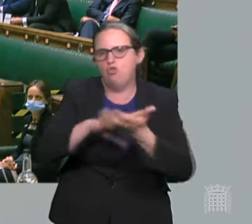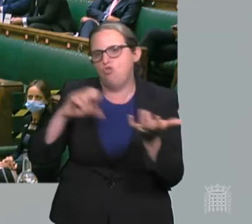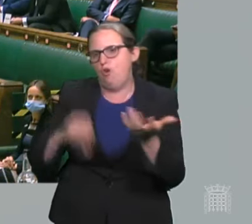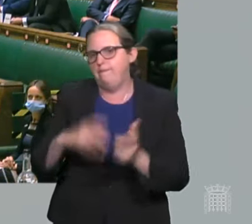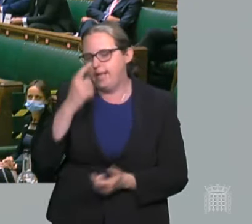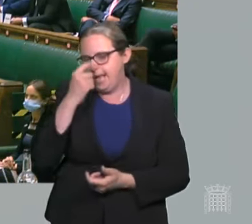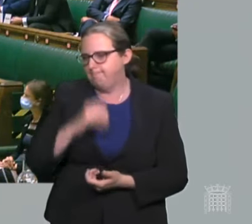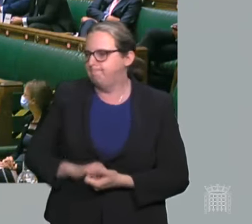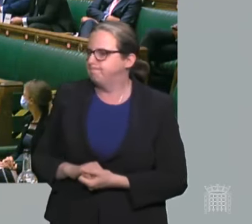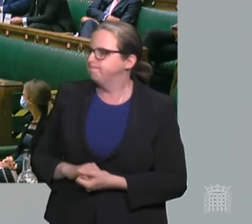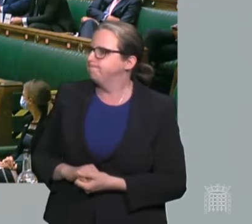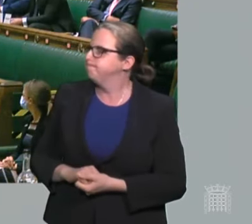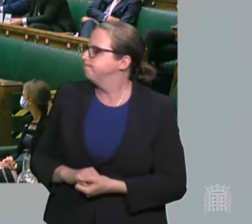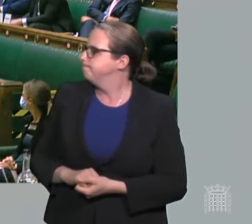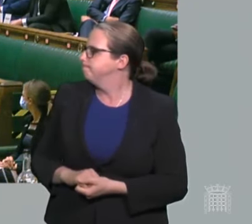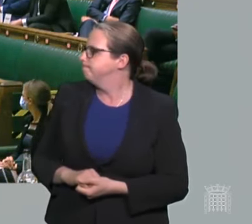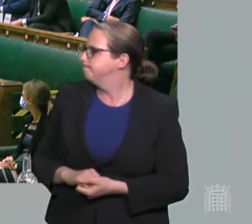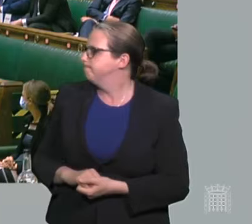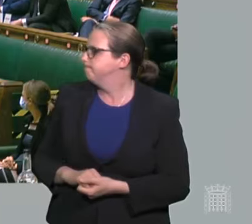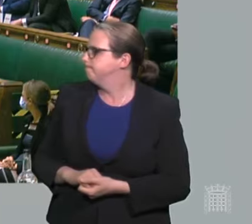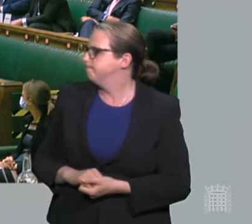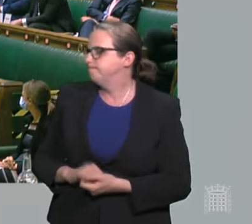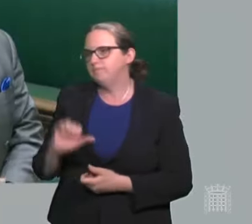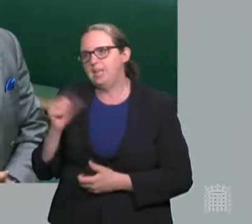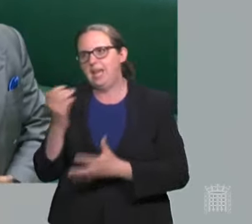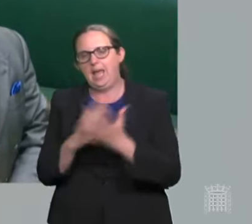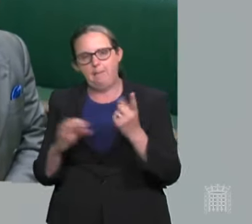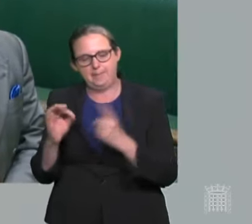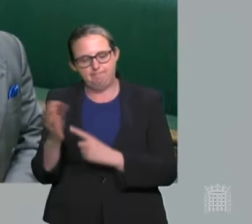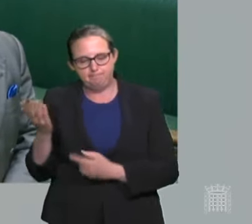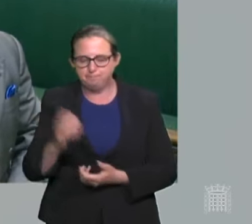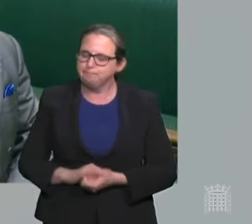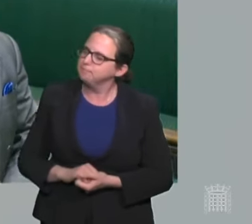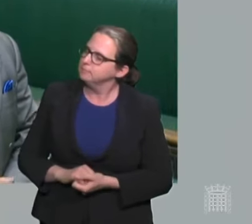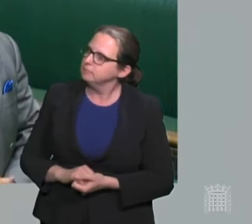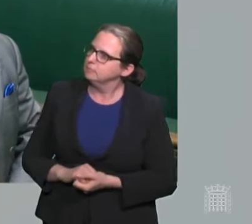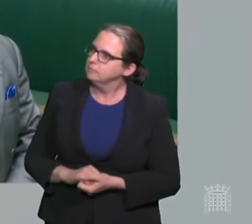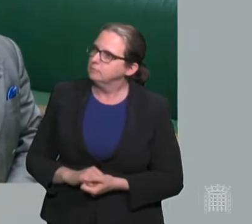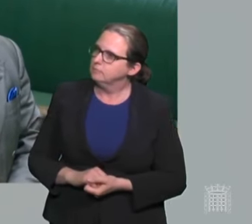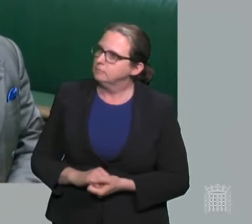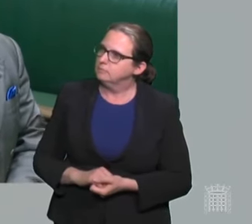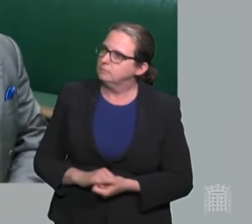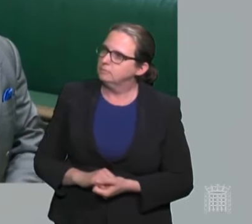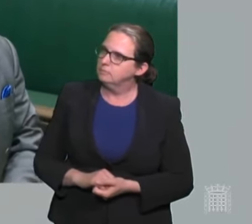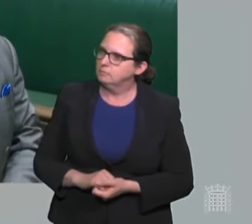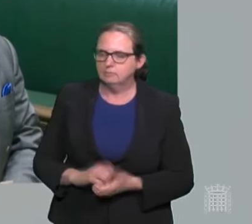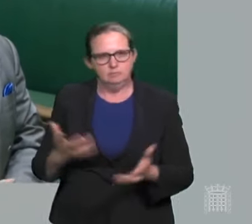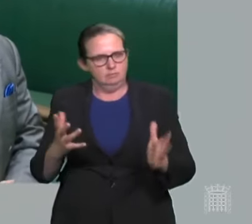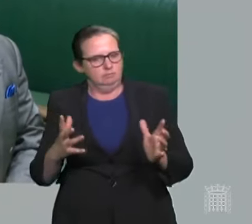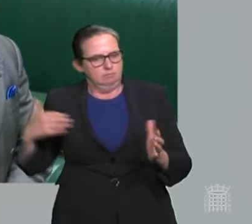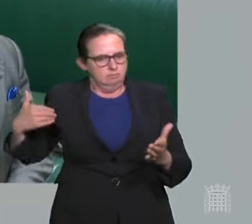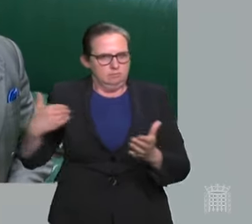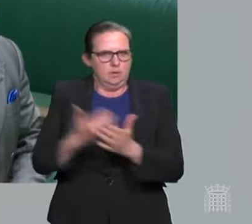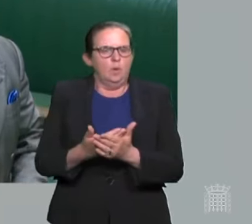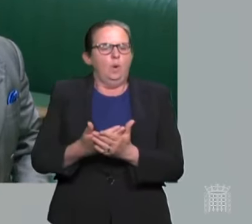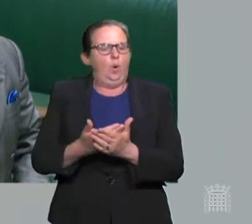We will never again sacrifice free enterprise, freedom of association, and